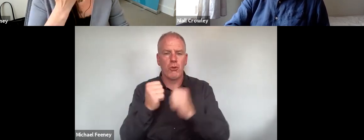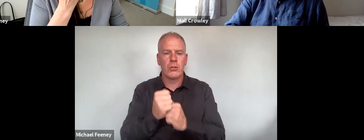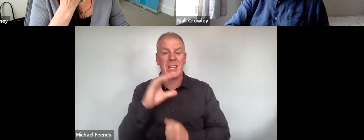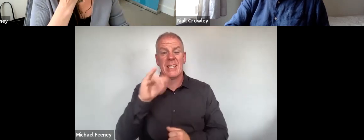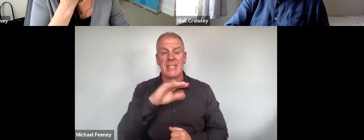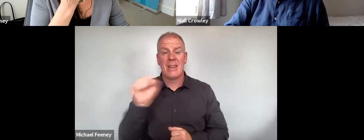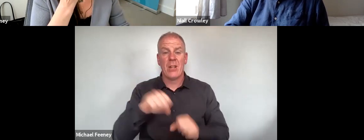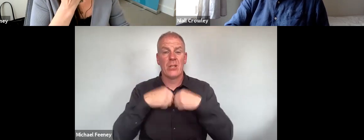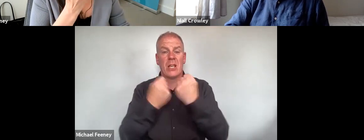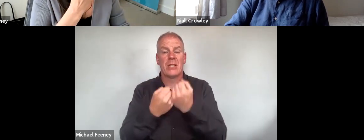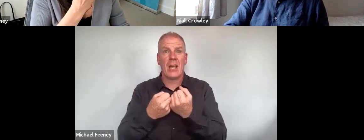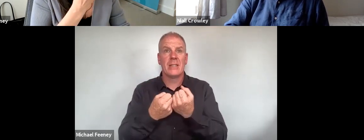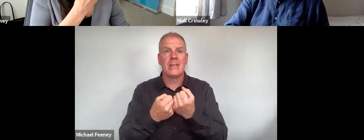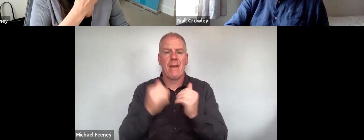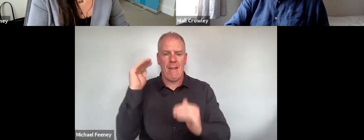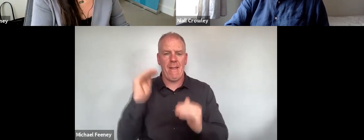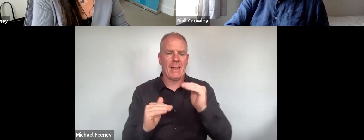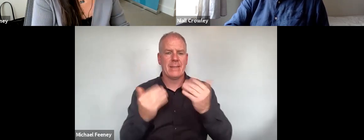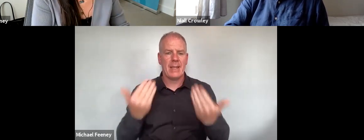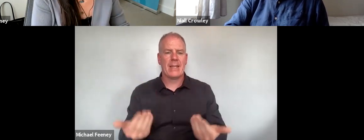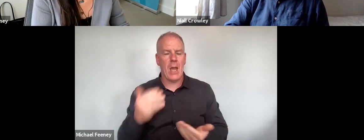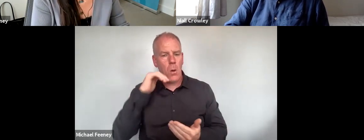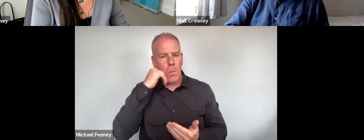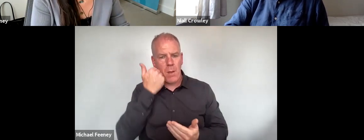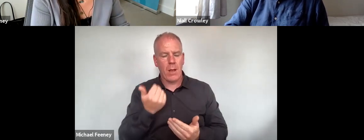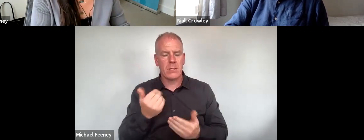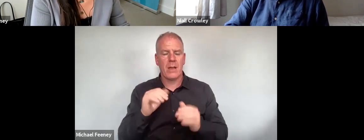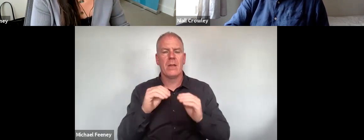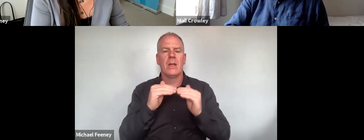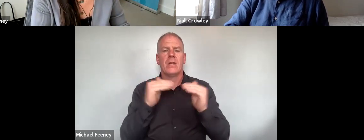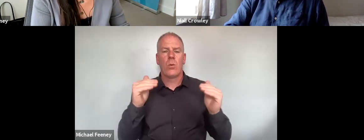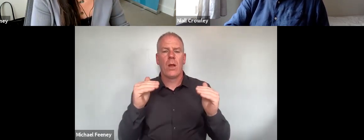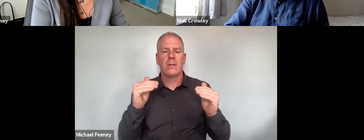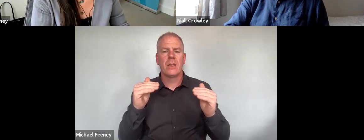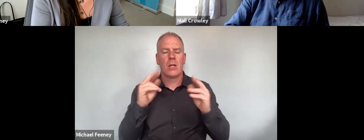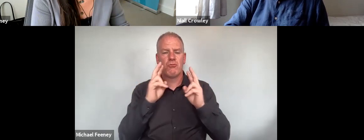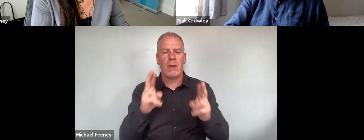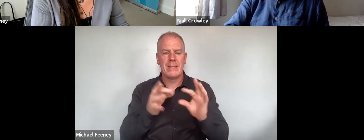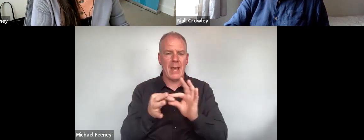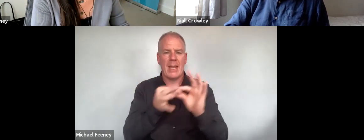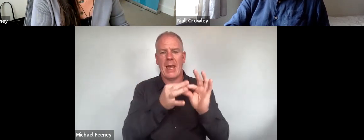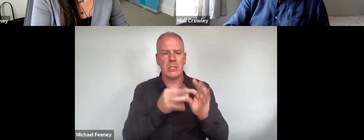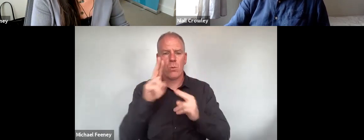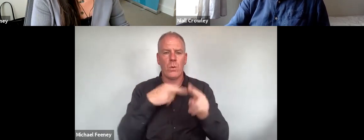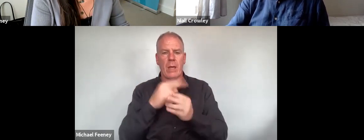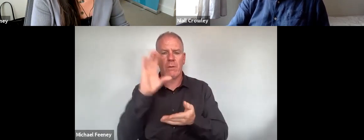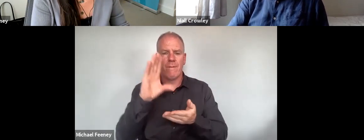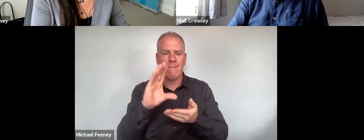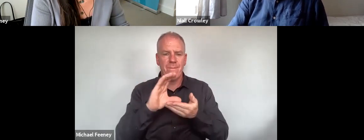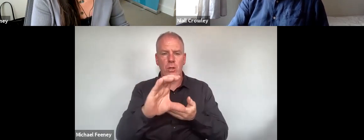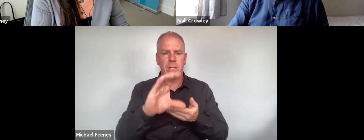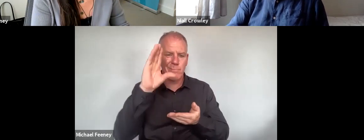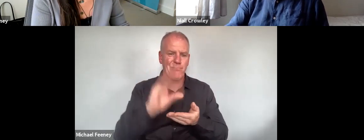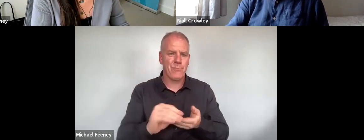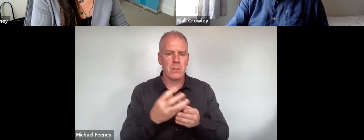society contribution however has diminished with the demise of the Equality and Rights Alliance due to lack of funding in 2019. If we want an